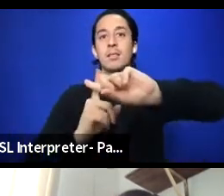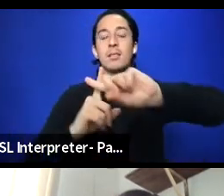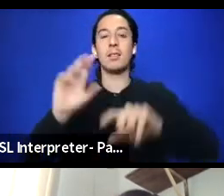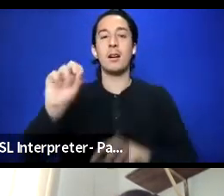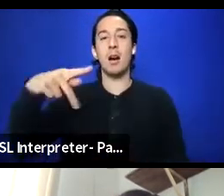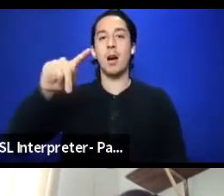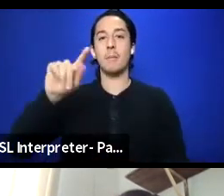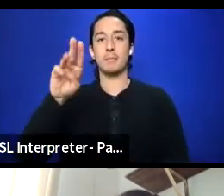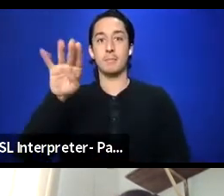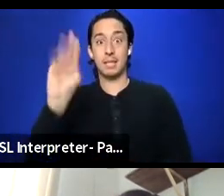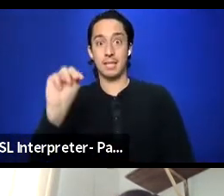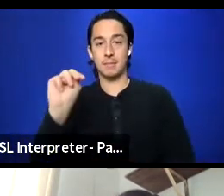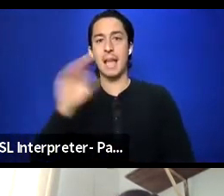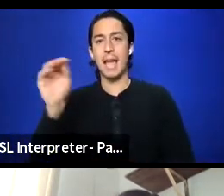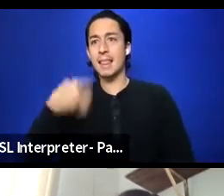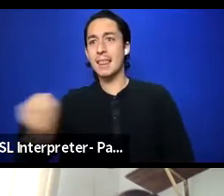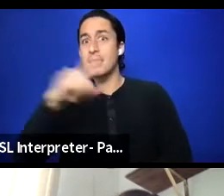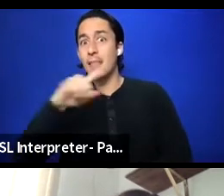meeting them where they're at.